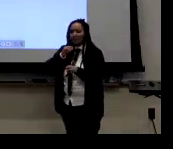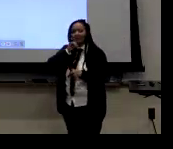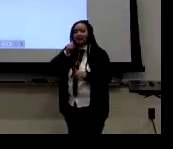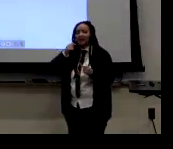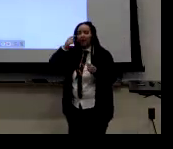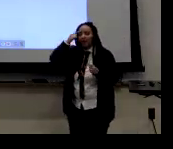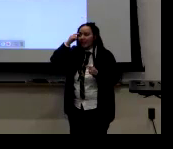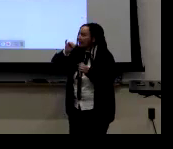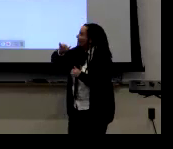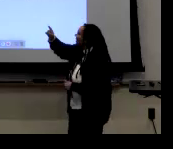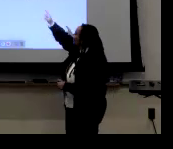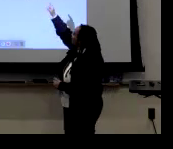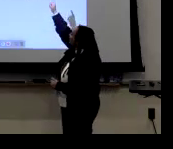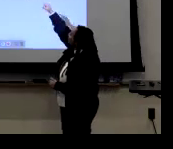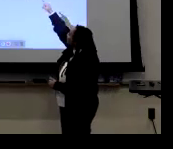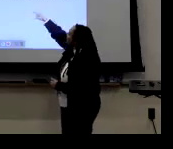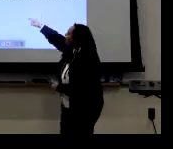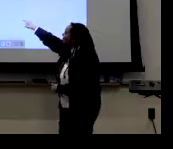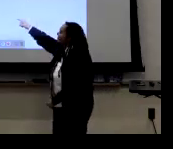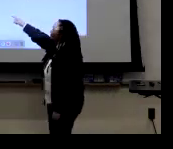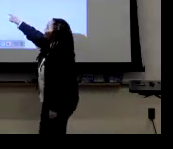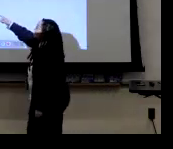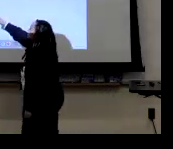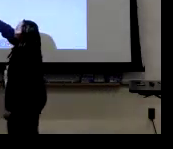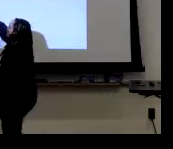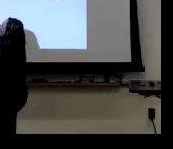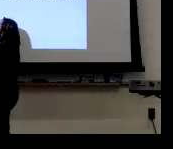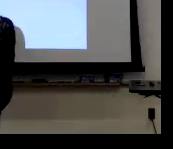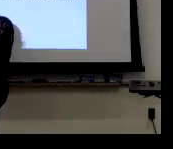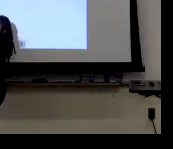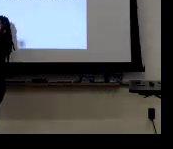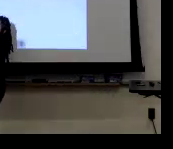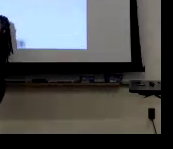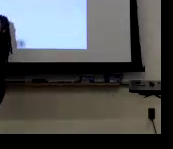Jones as the researcher, and it's, um,